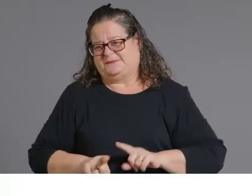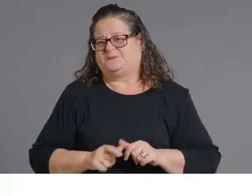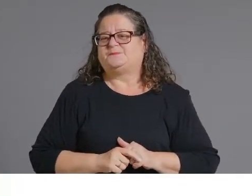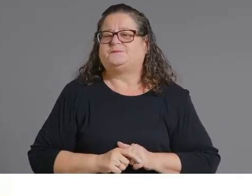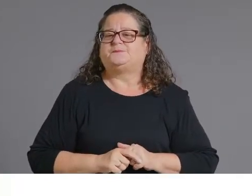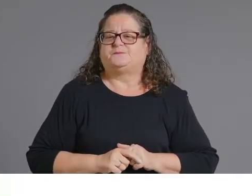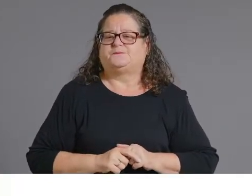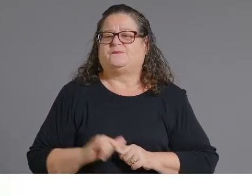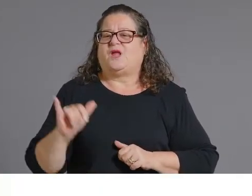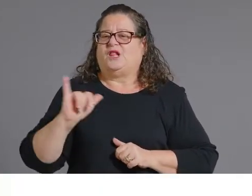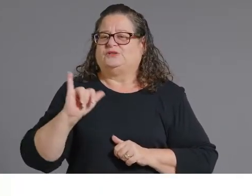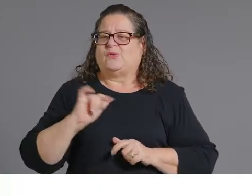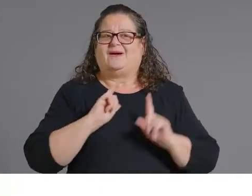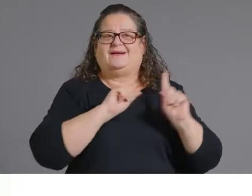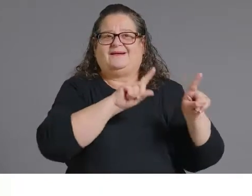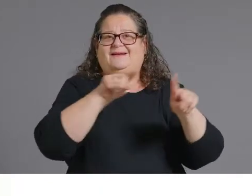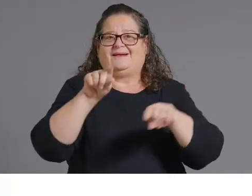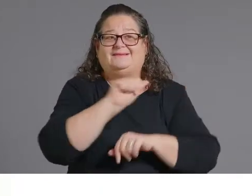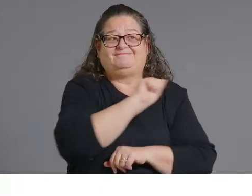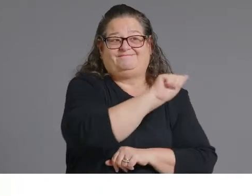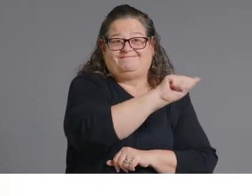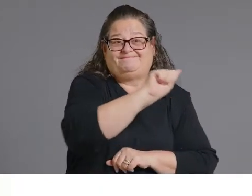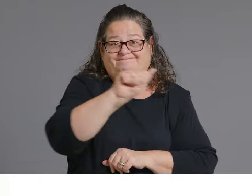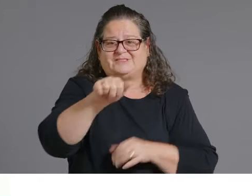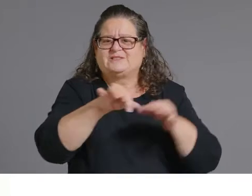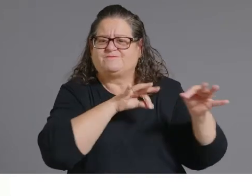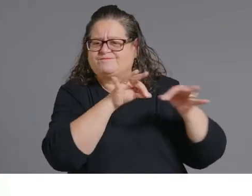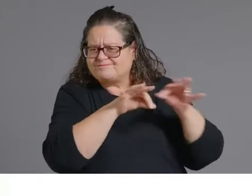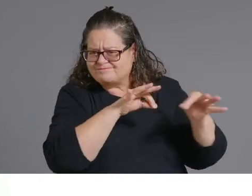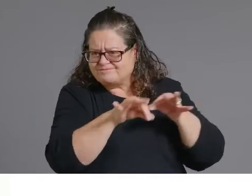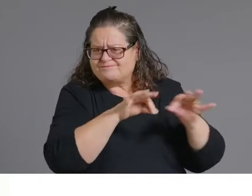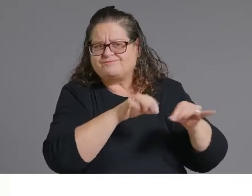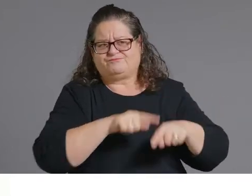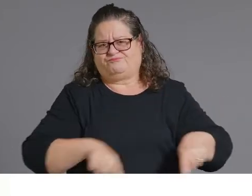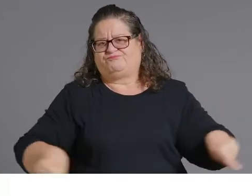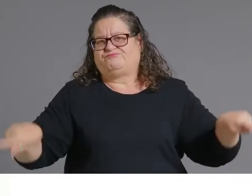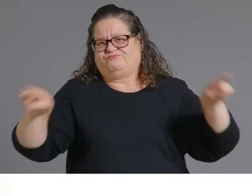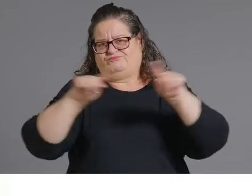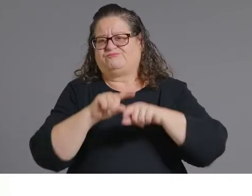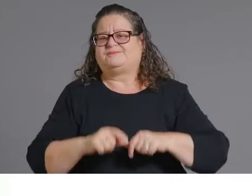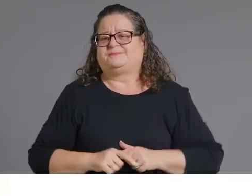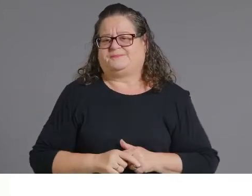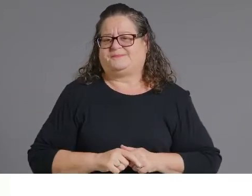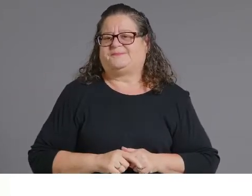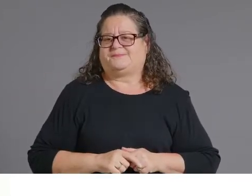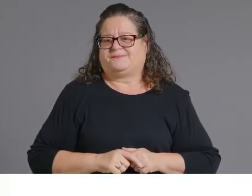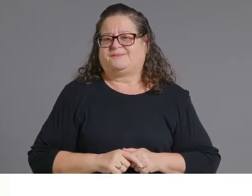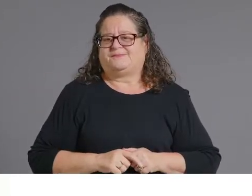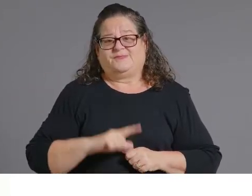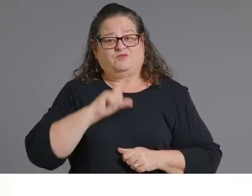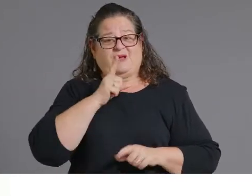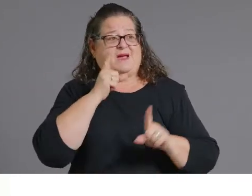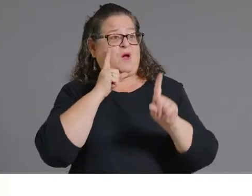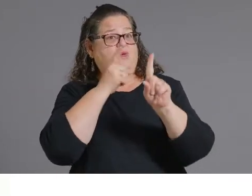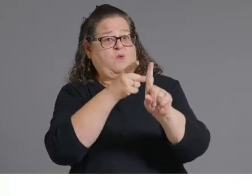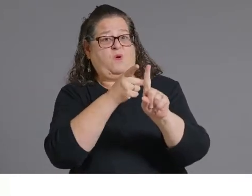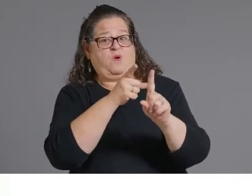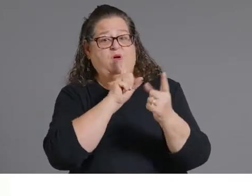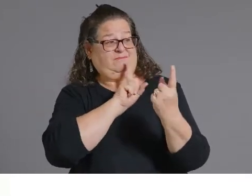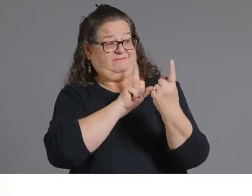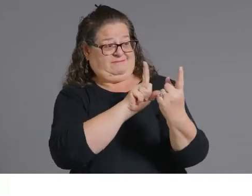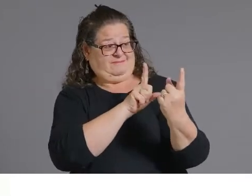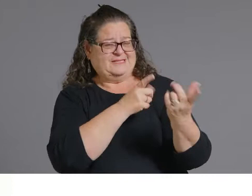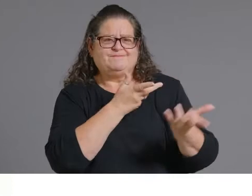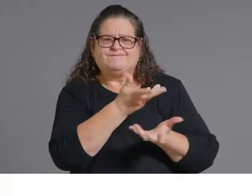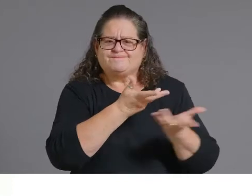campaign in the Phoenix City Council districts seven and eight and that was really to go door-to-door to talk one-on-one with individuals